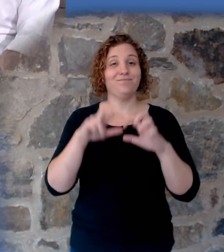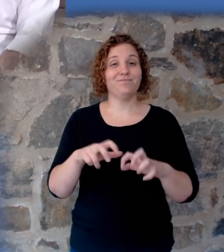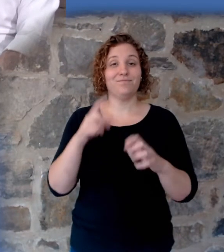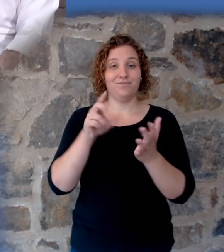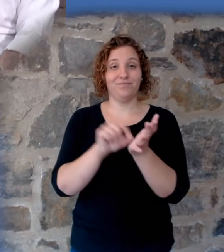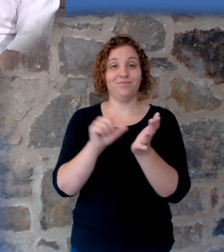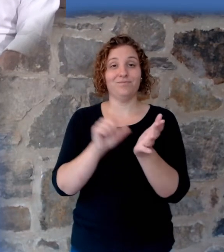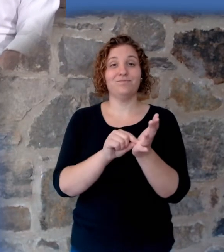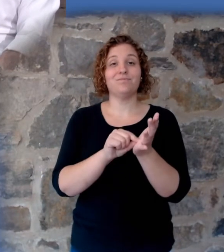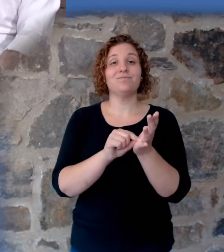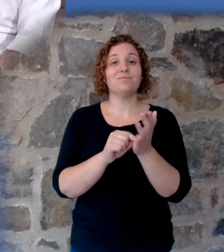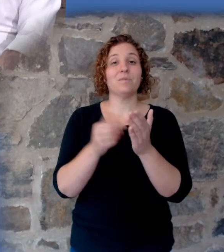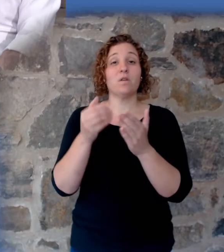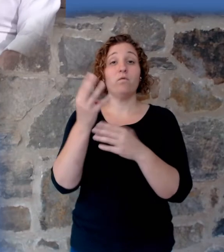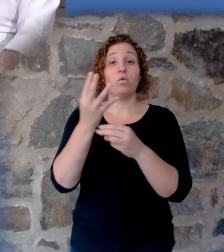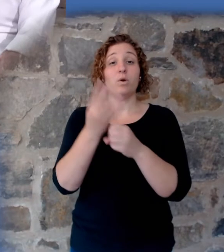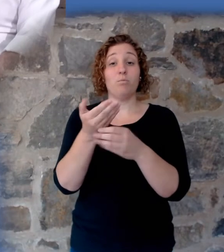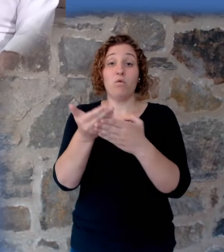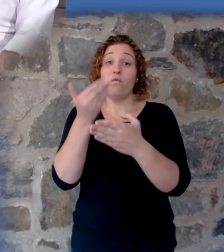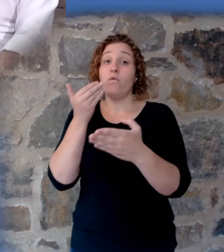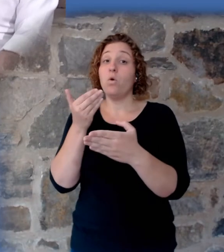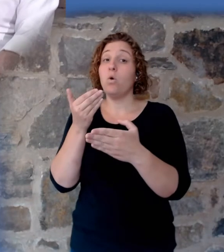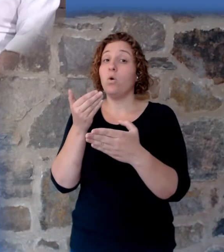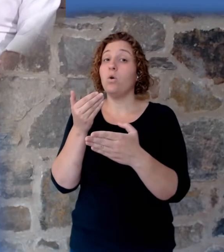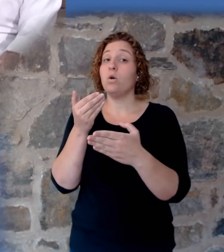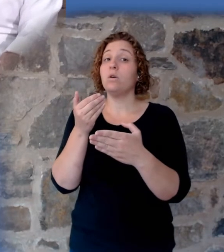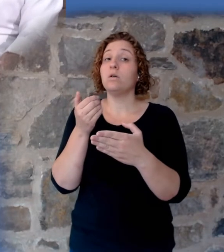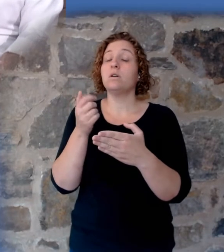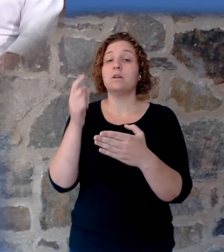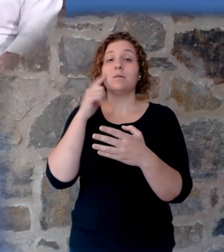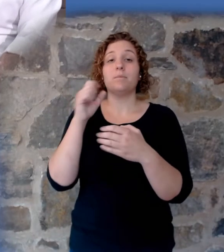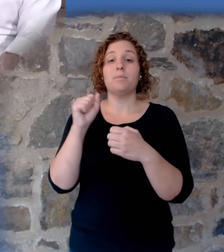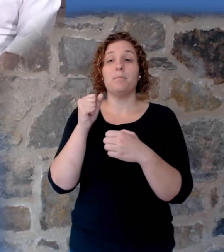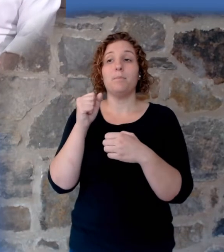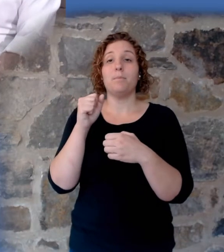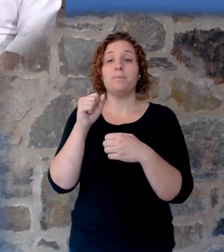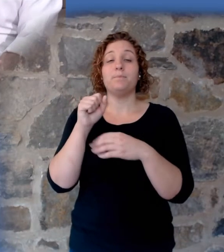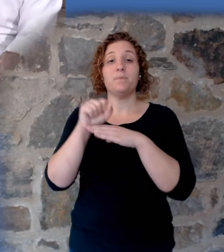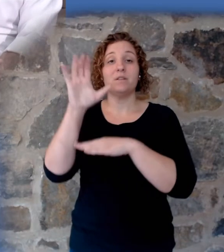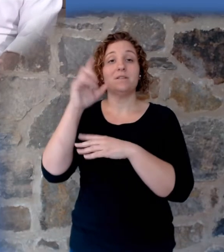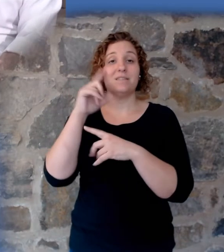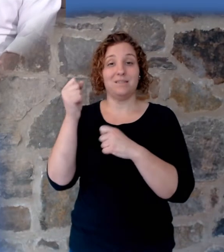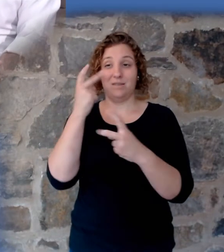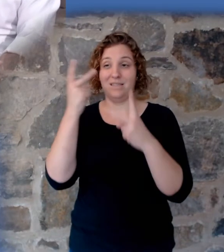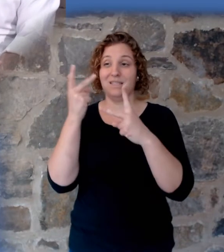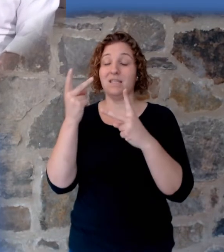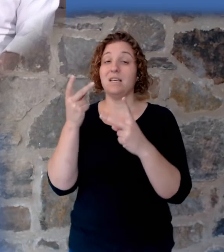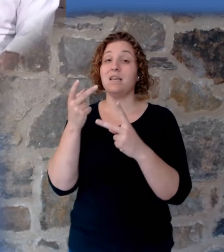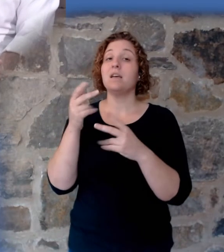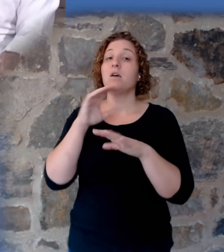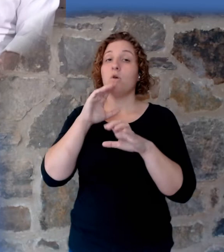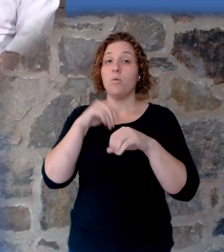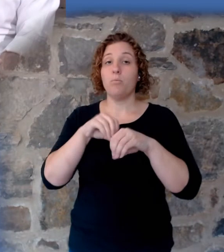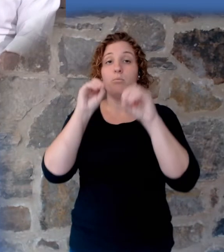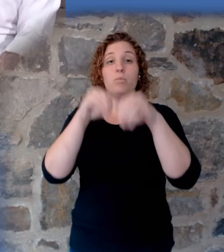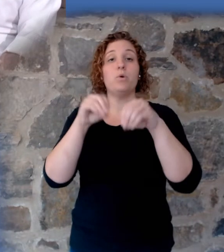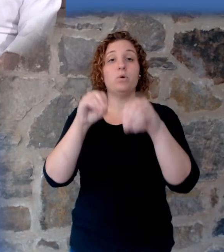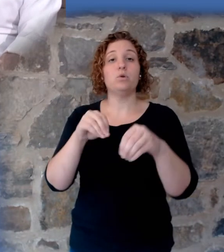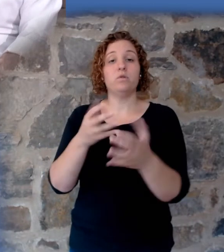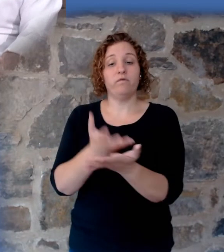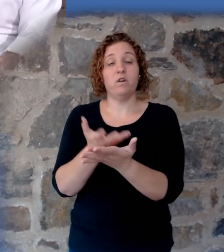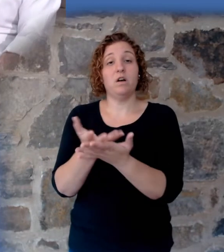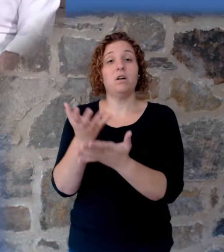before Mount St. Helens. And they said, it's not uncommon to find marine fossils such as fish, molluscs, and brachiopods and coal,